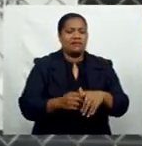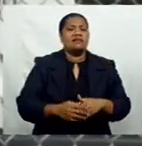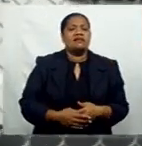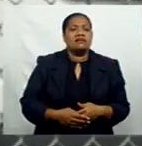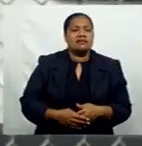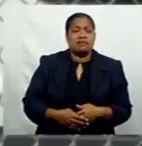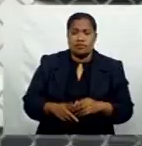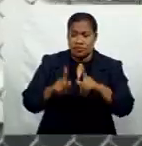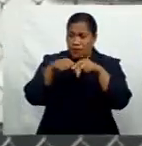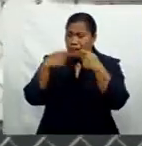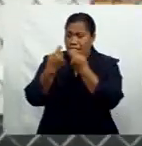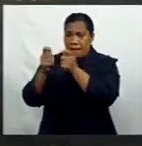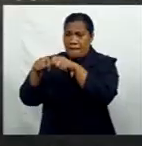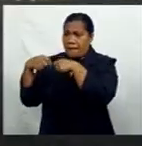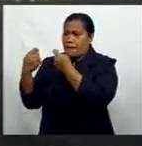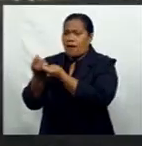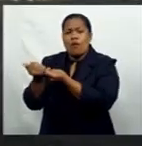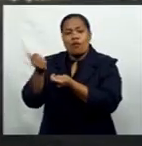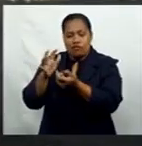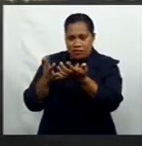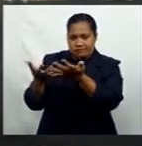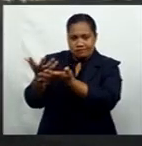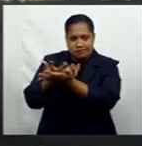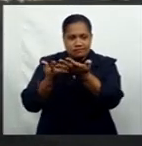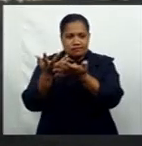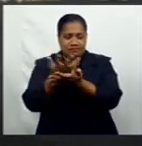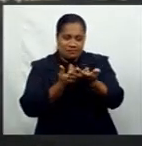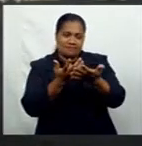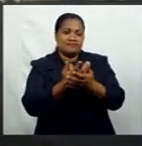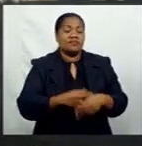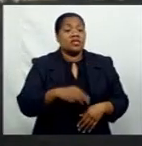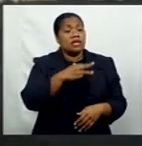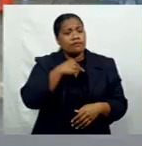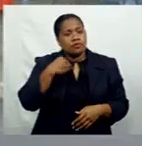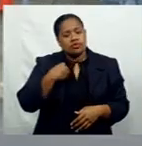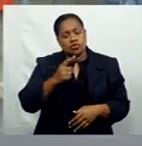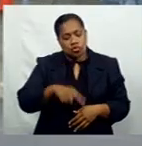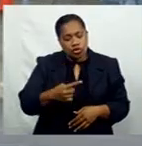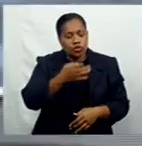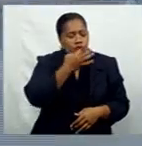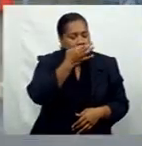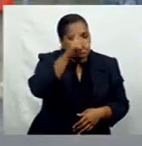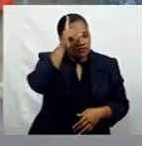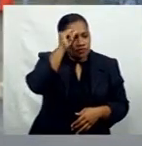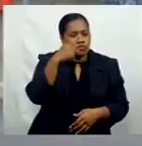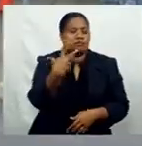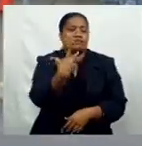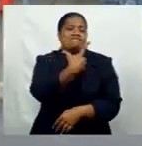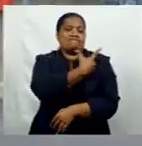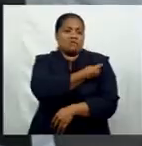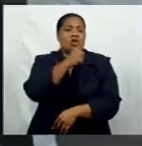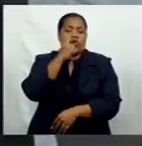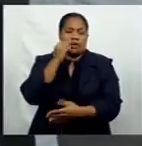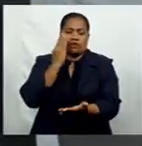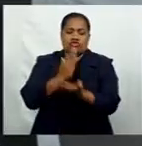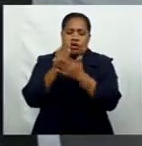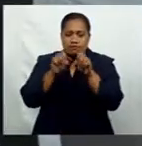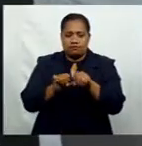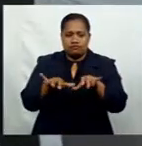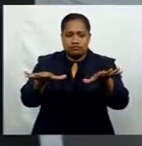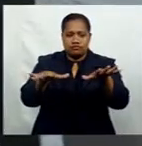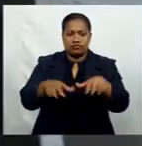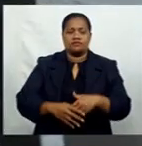These teams are already in consultation. The ministry continues to urge Fijians to get vaccinated to stop the spread of the virus.